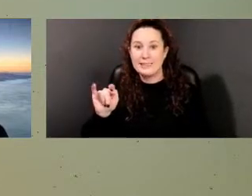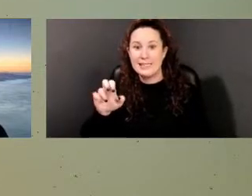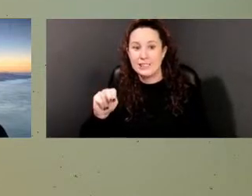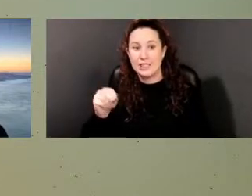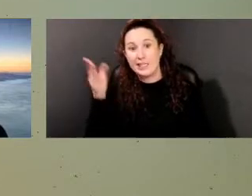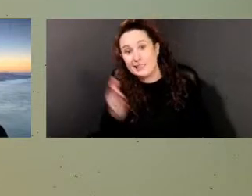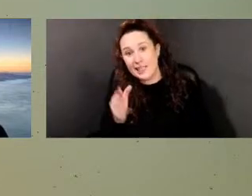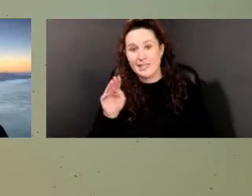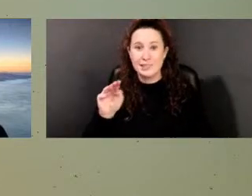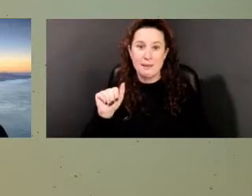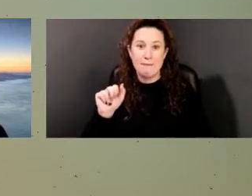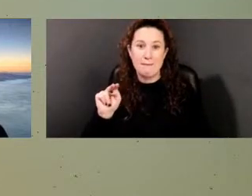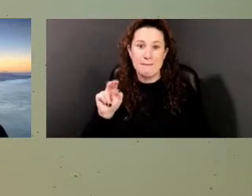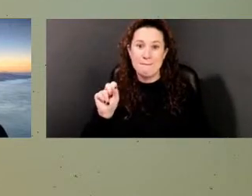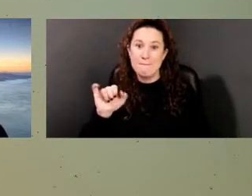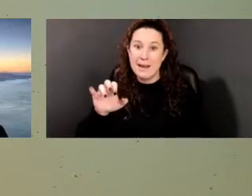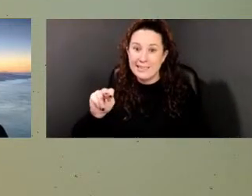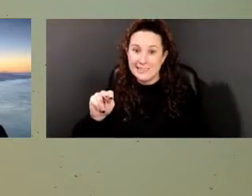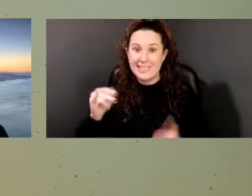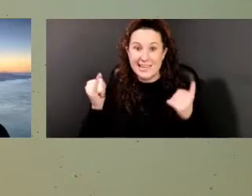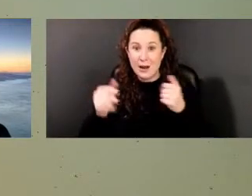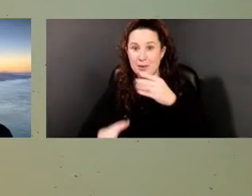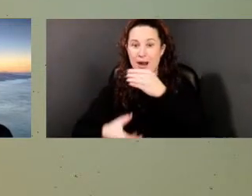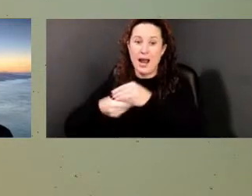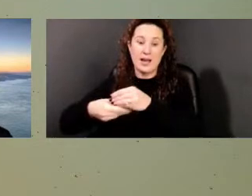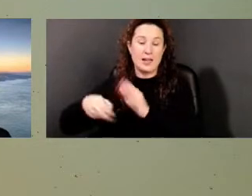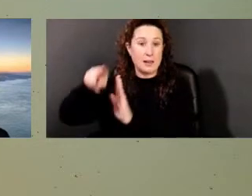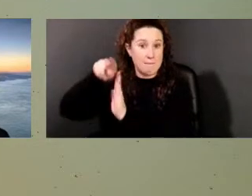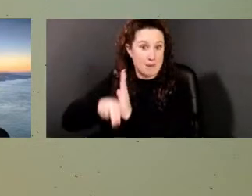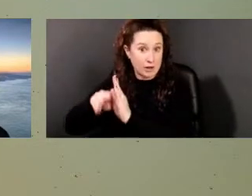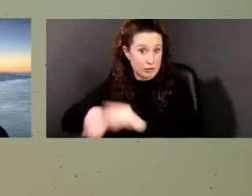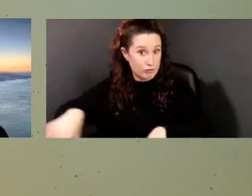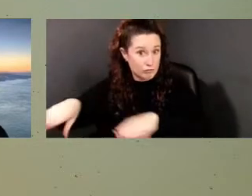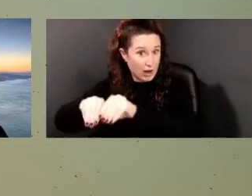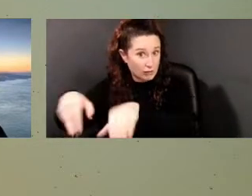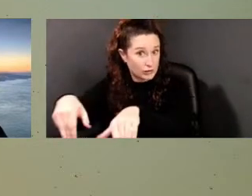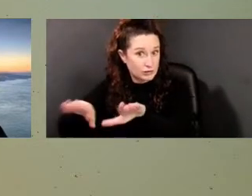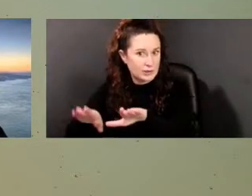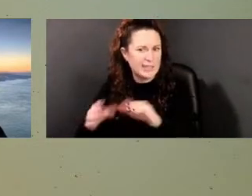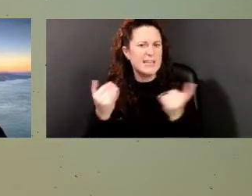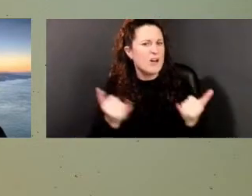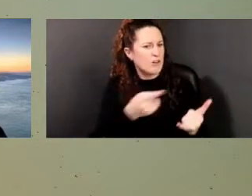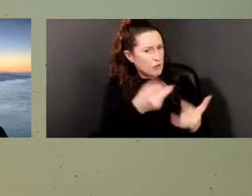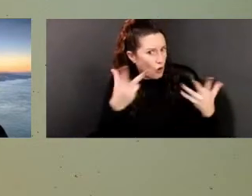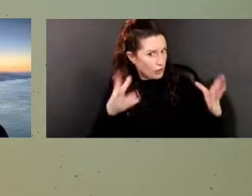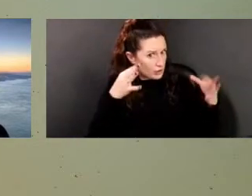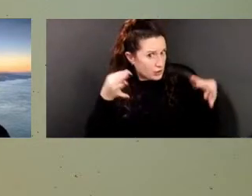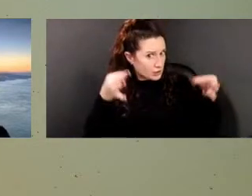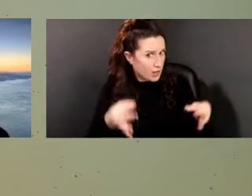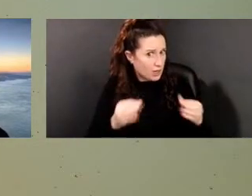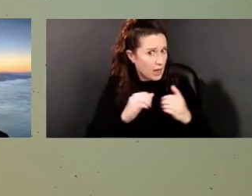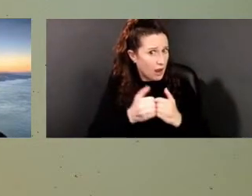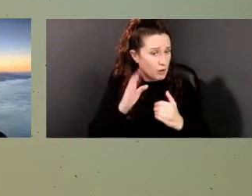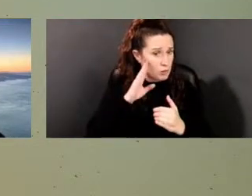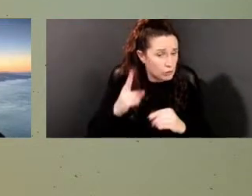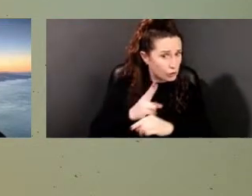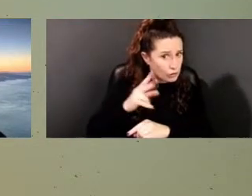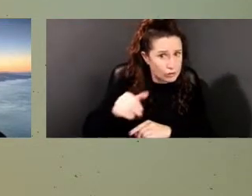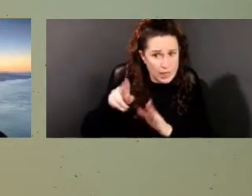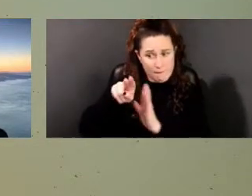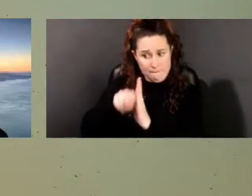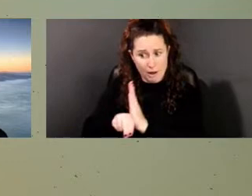burial ground there. Have decisions been made about how to incorporate the burial ground into